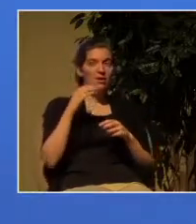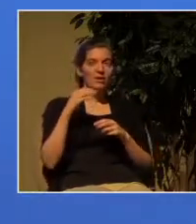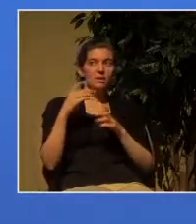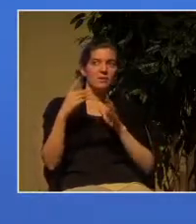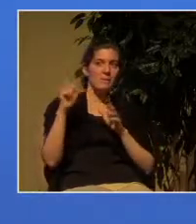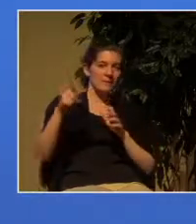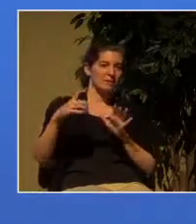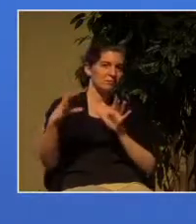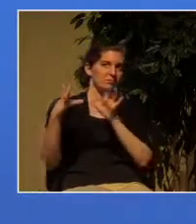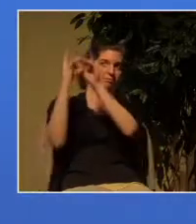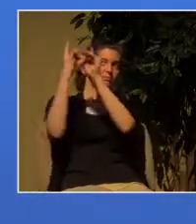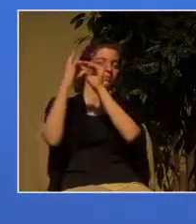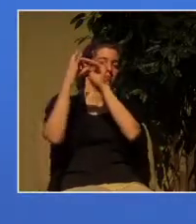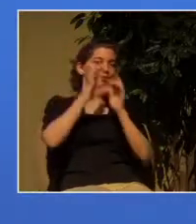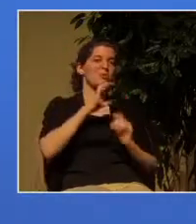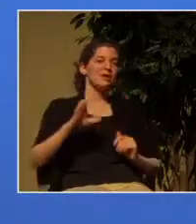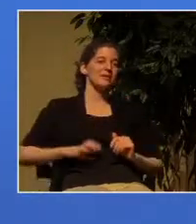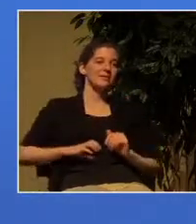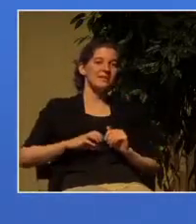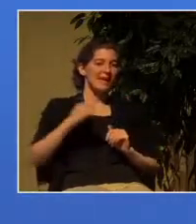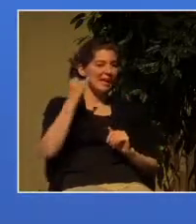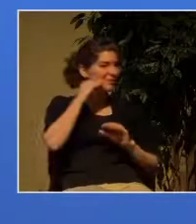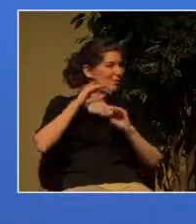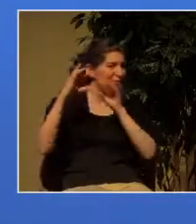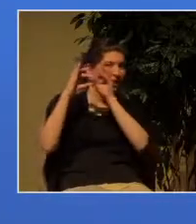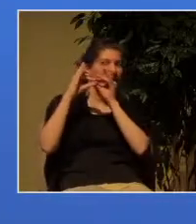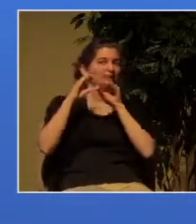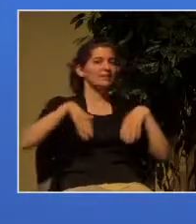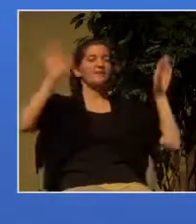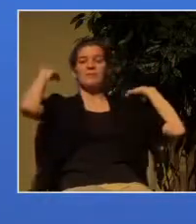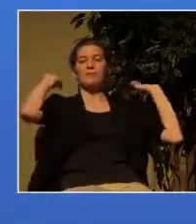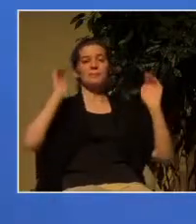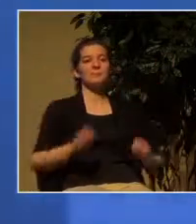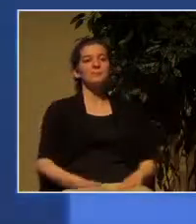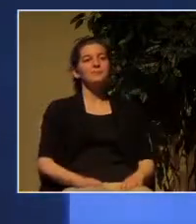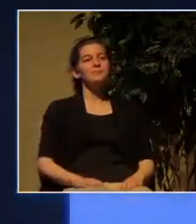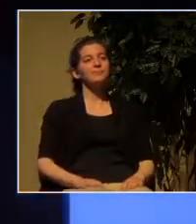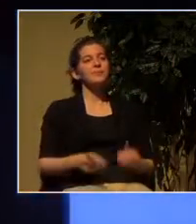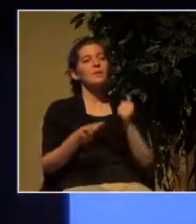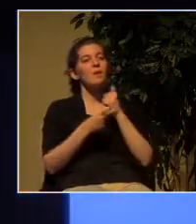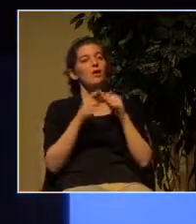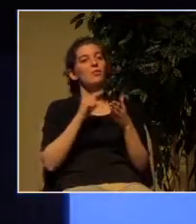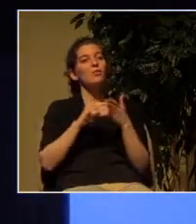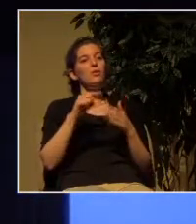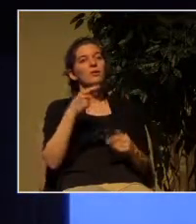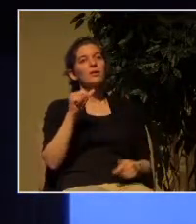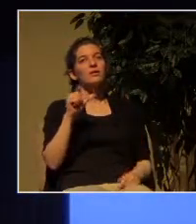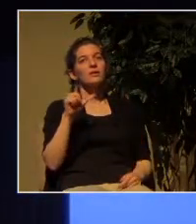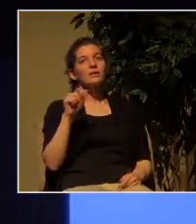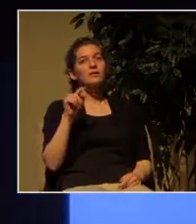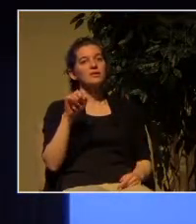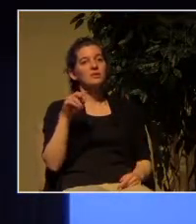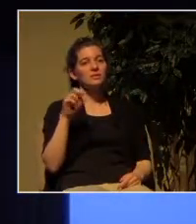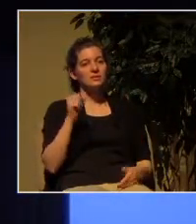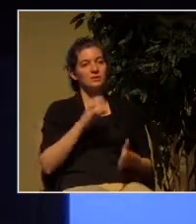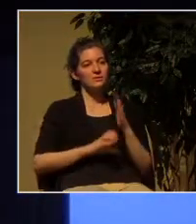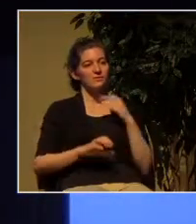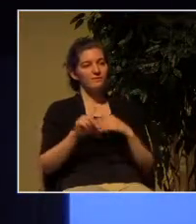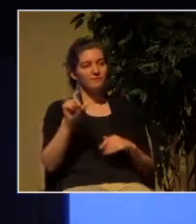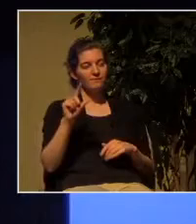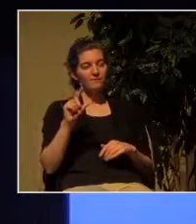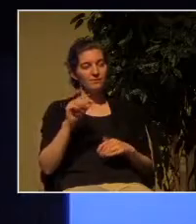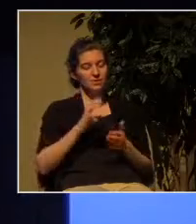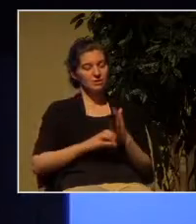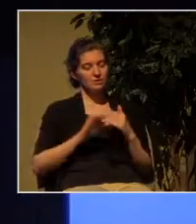and Paul puts it this way in Galatians chapter 5 he says, but by faith we eagerly